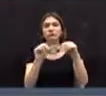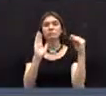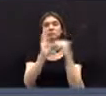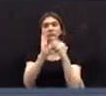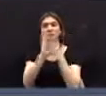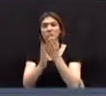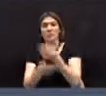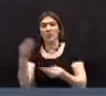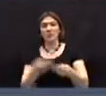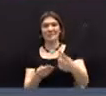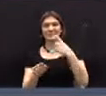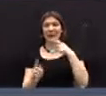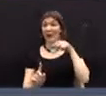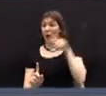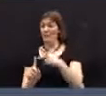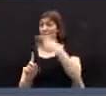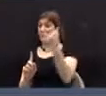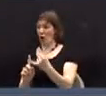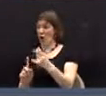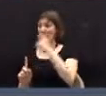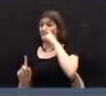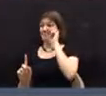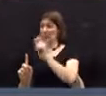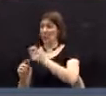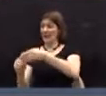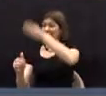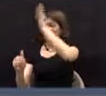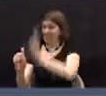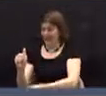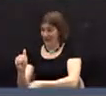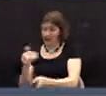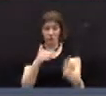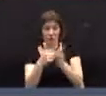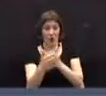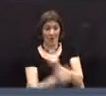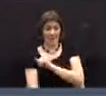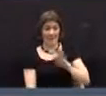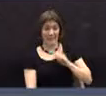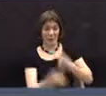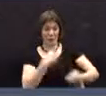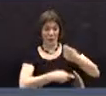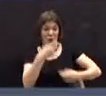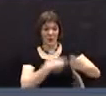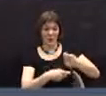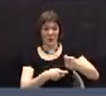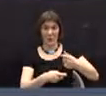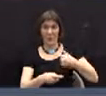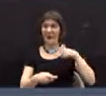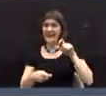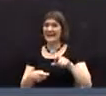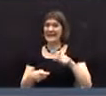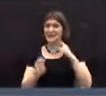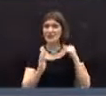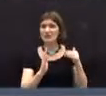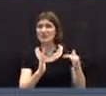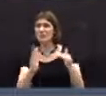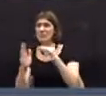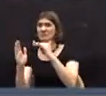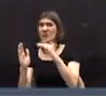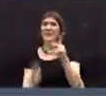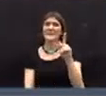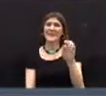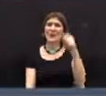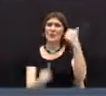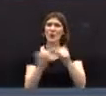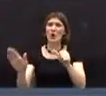budget that says, this is the project, and it has to be completed. Because we've done feasibility studies. Kate should